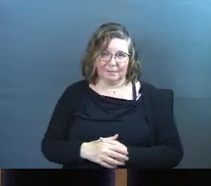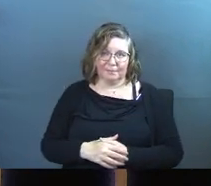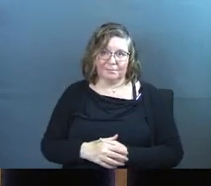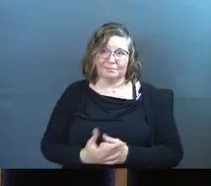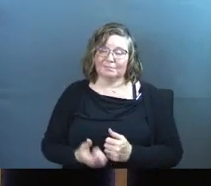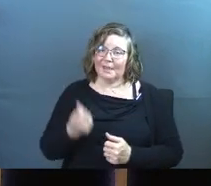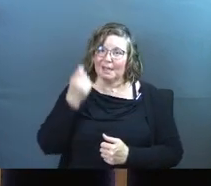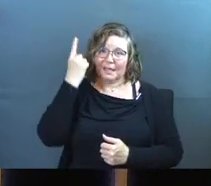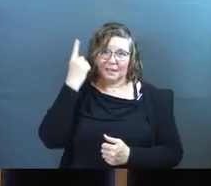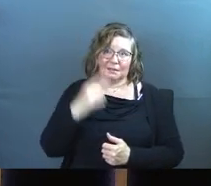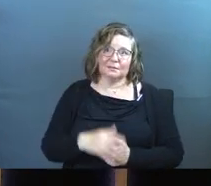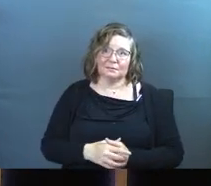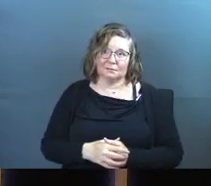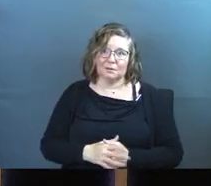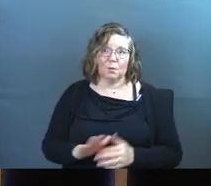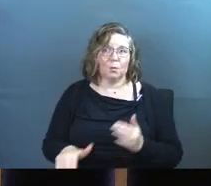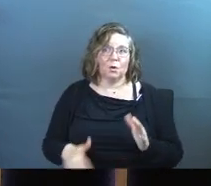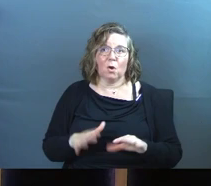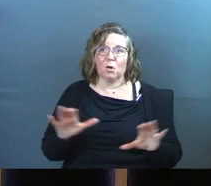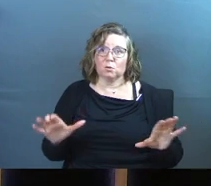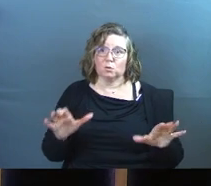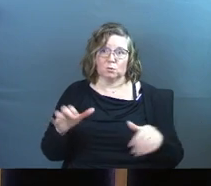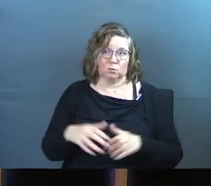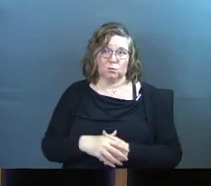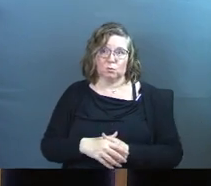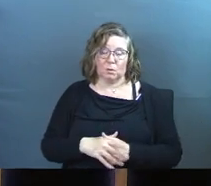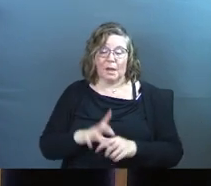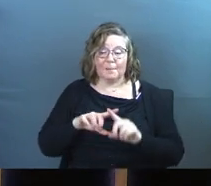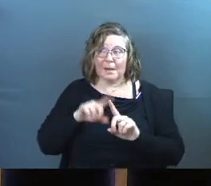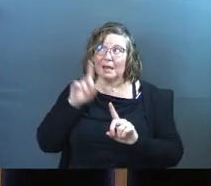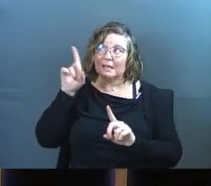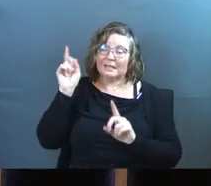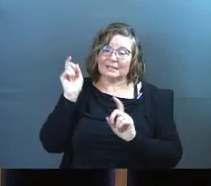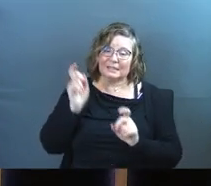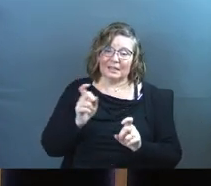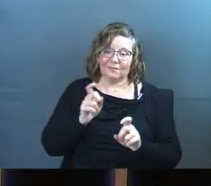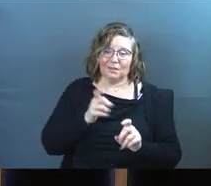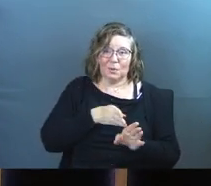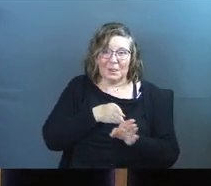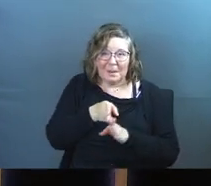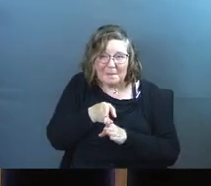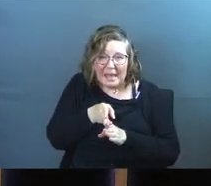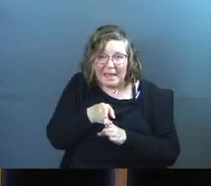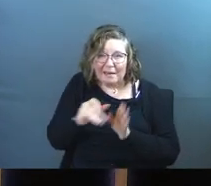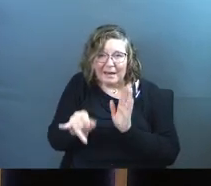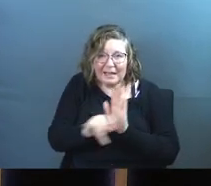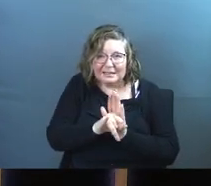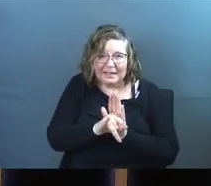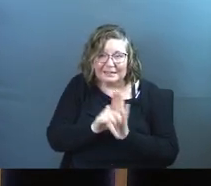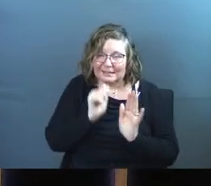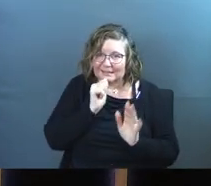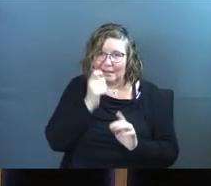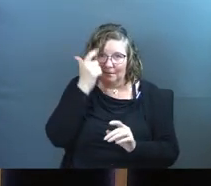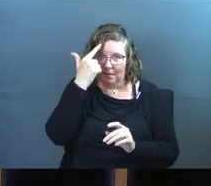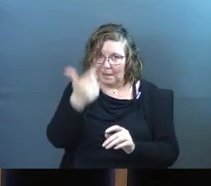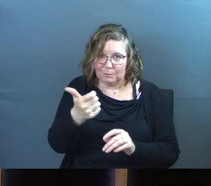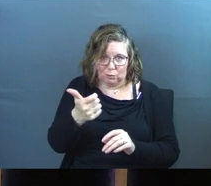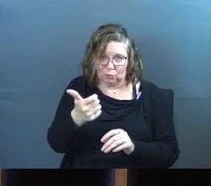I get it. We all do. But He's giving you a core identity that's not up to you.